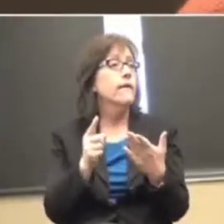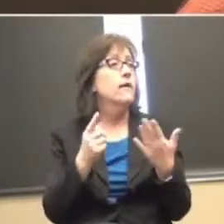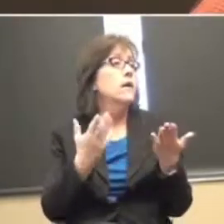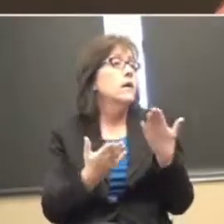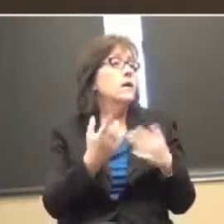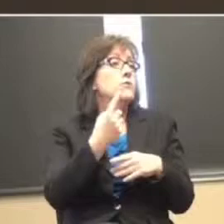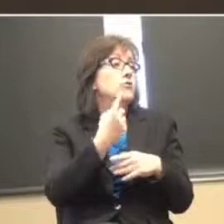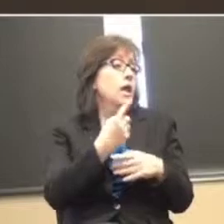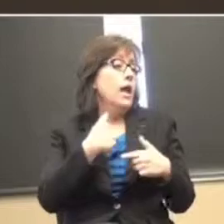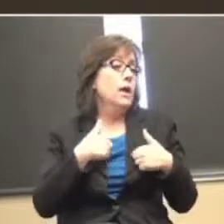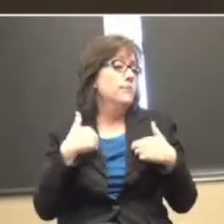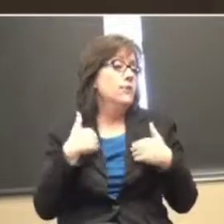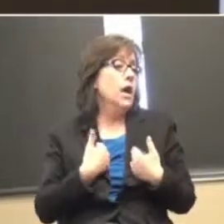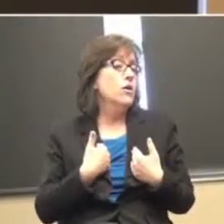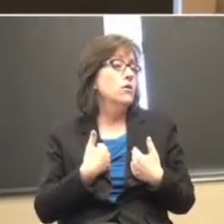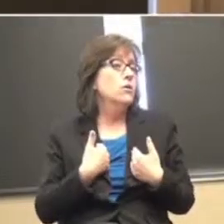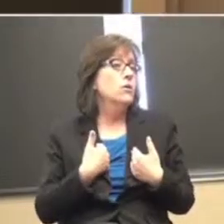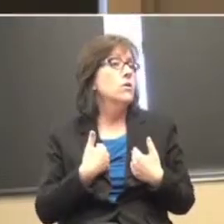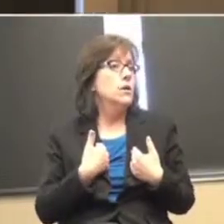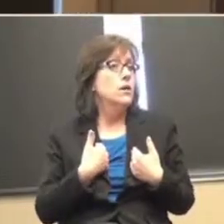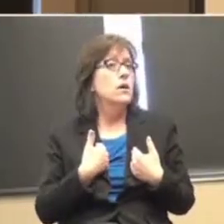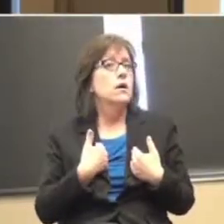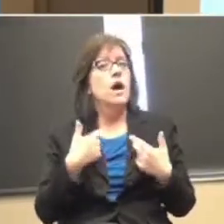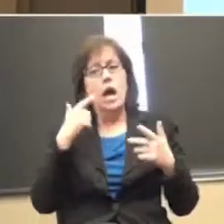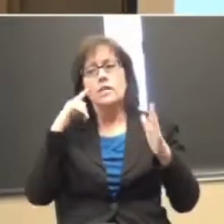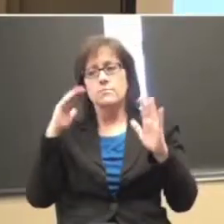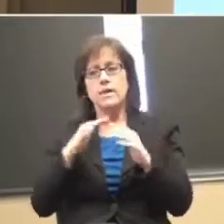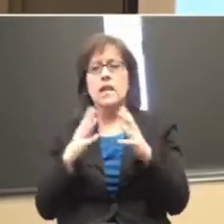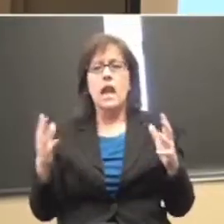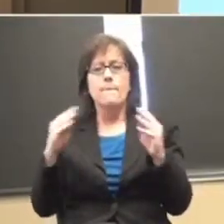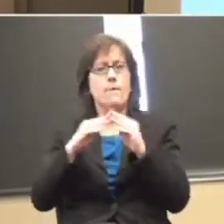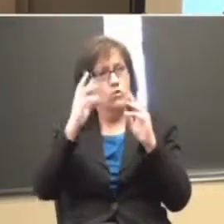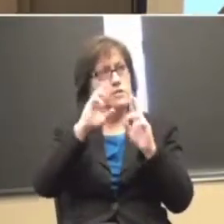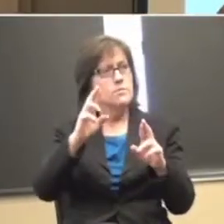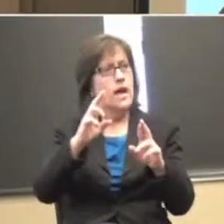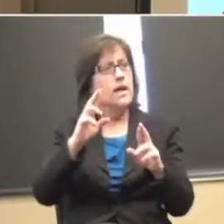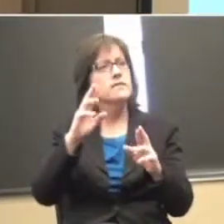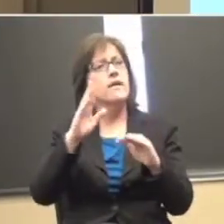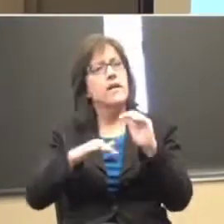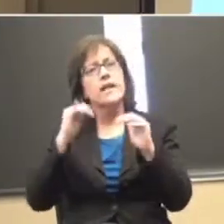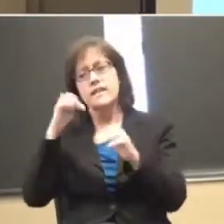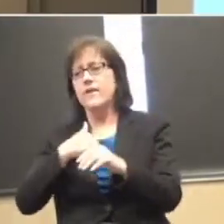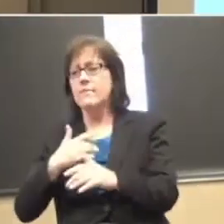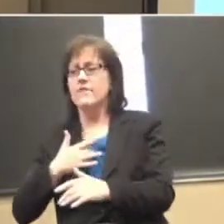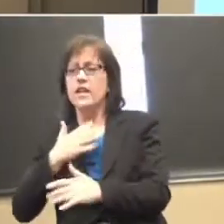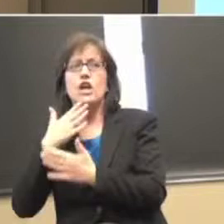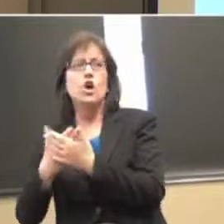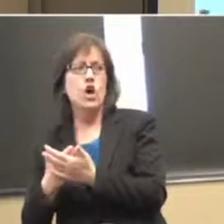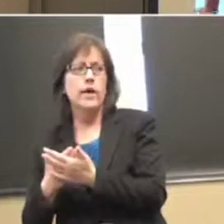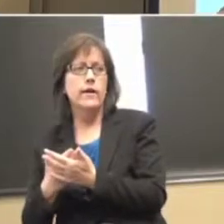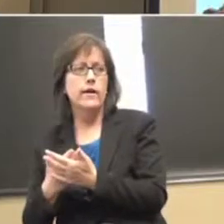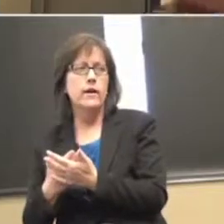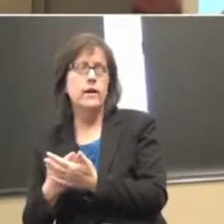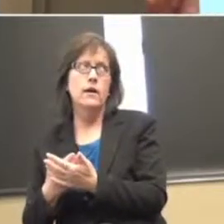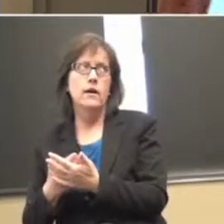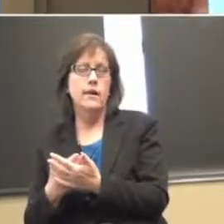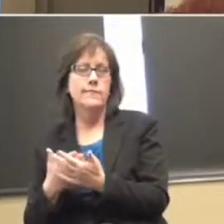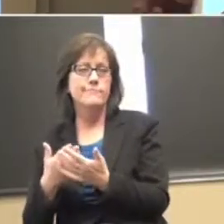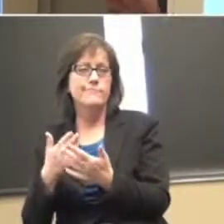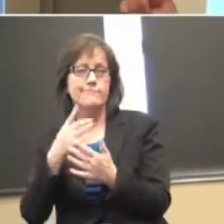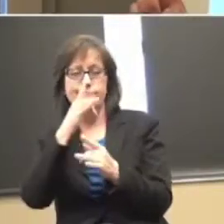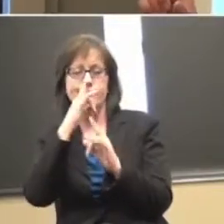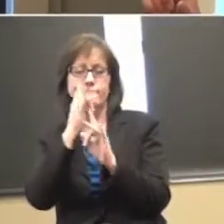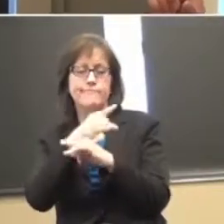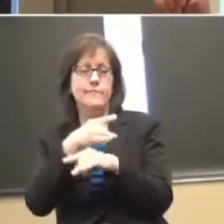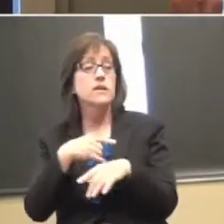bit tired, I expect a whole lot more respect than if I'm feeling pretty good. All right. So do I know what